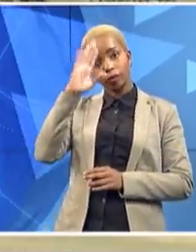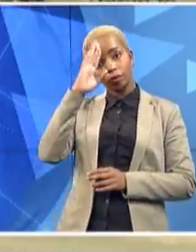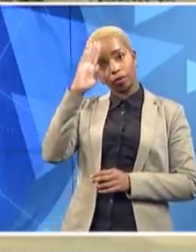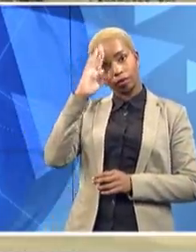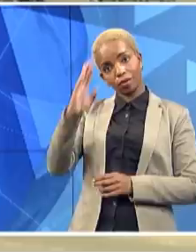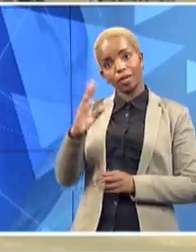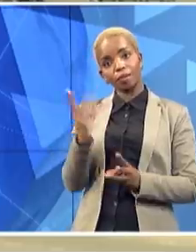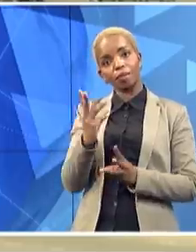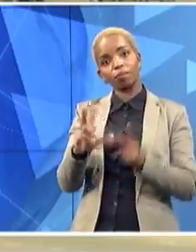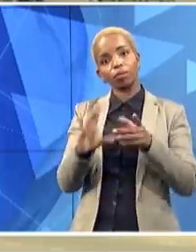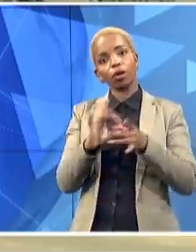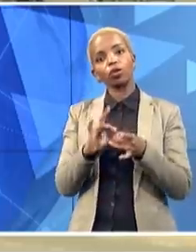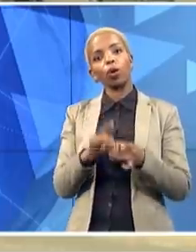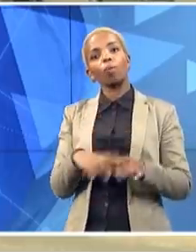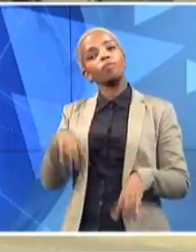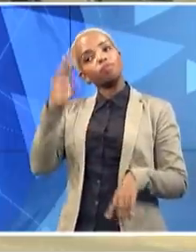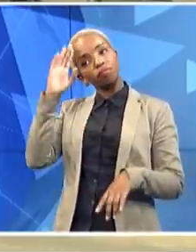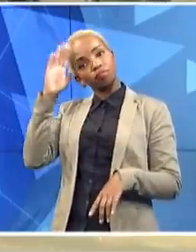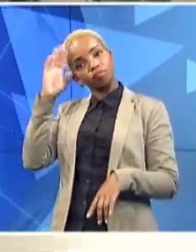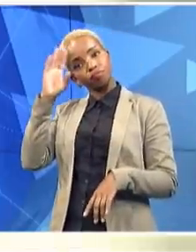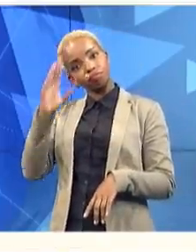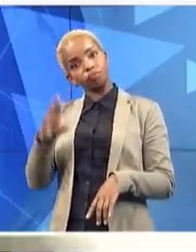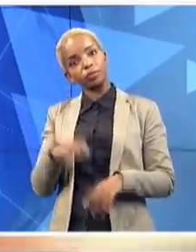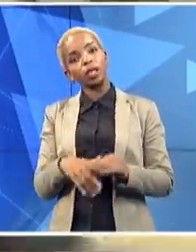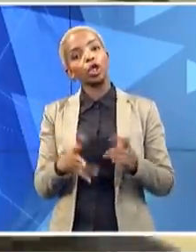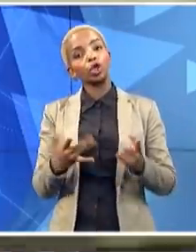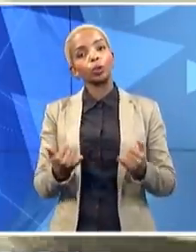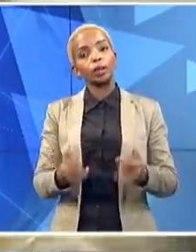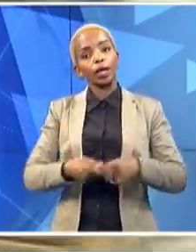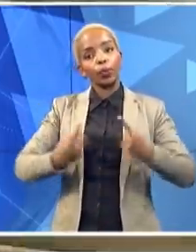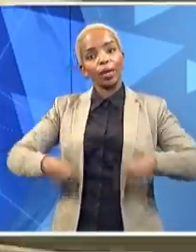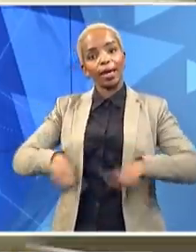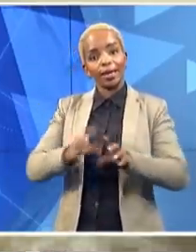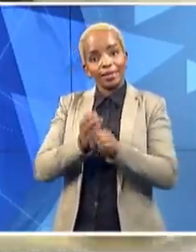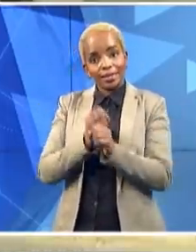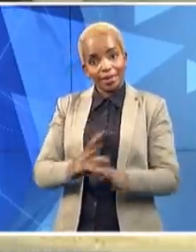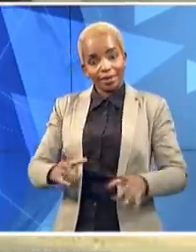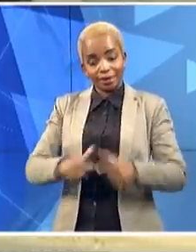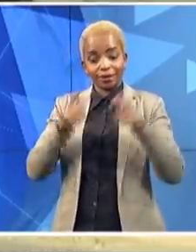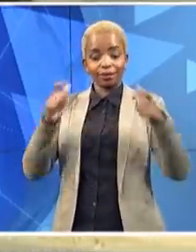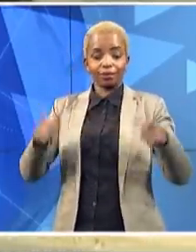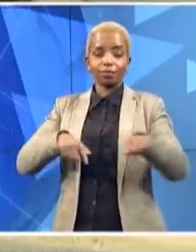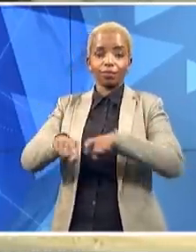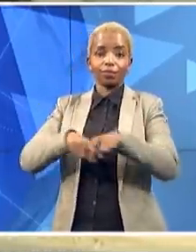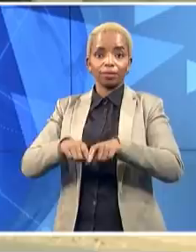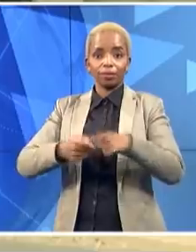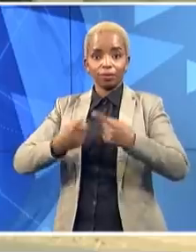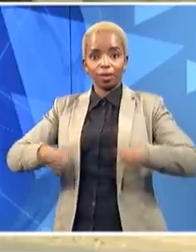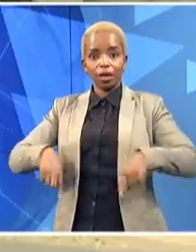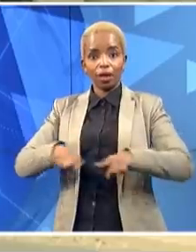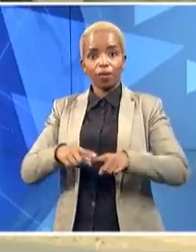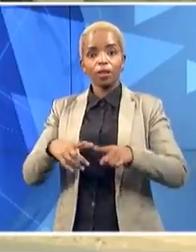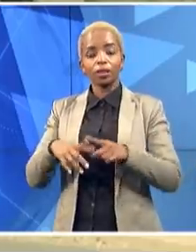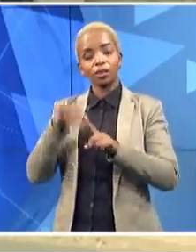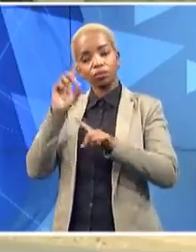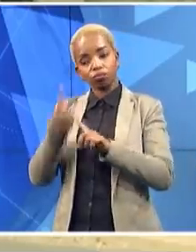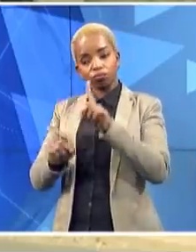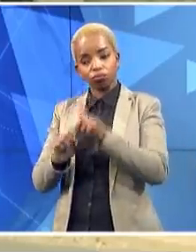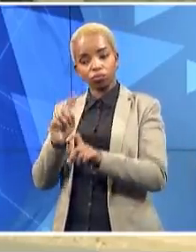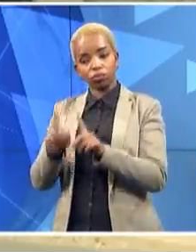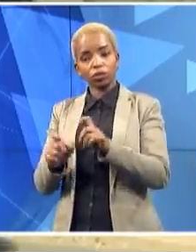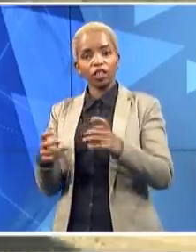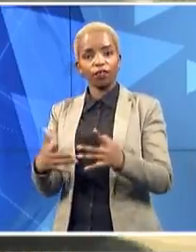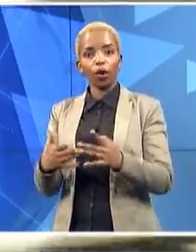starting our massive screening, testing and tracing of our communities on COVID